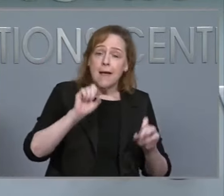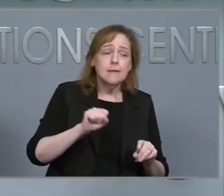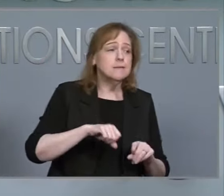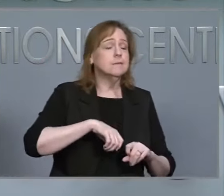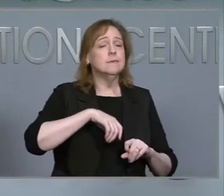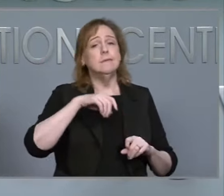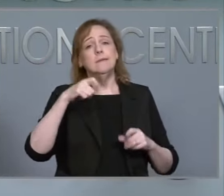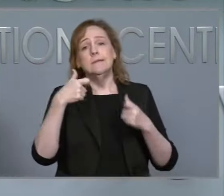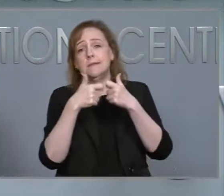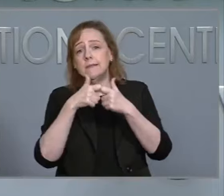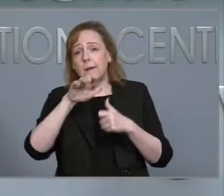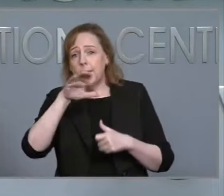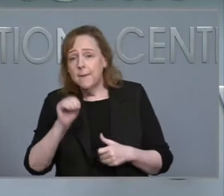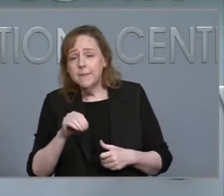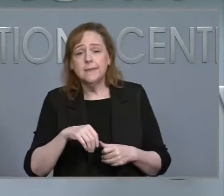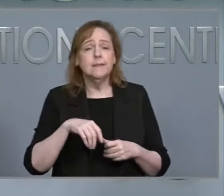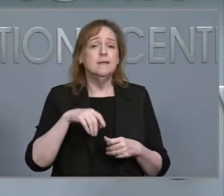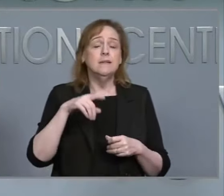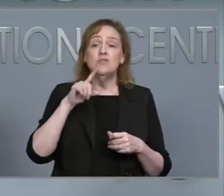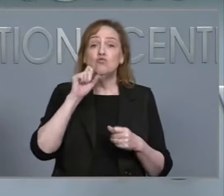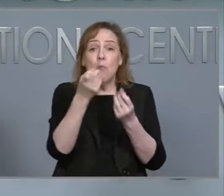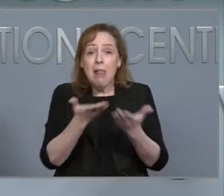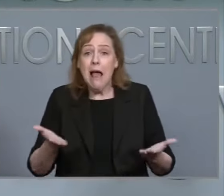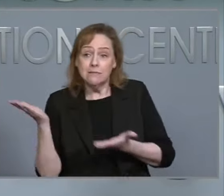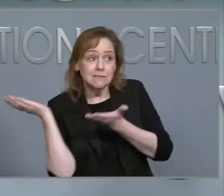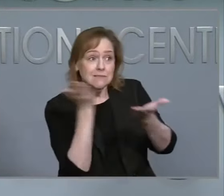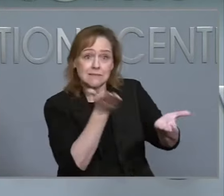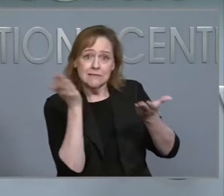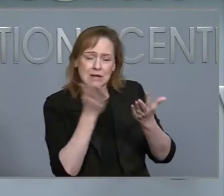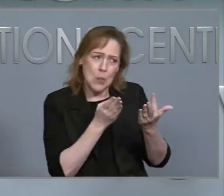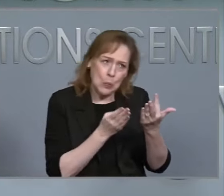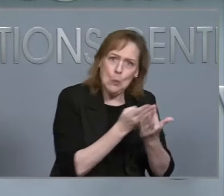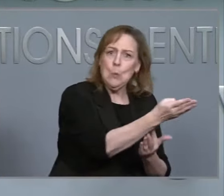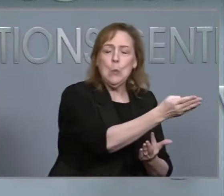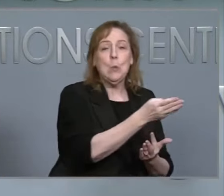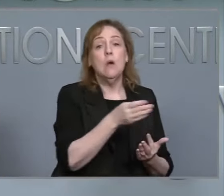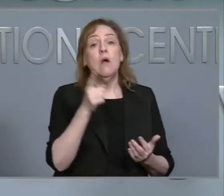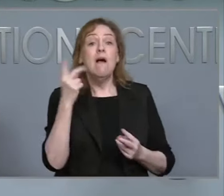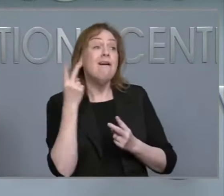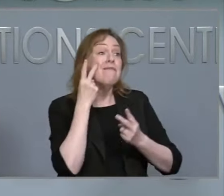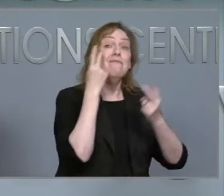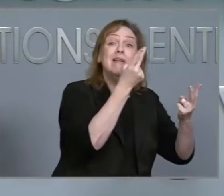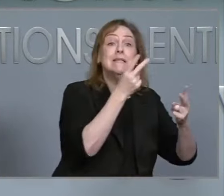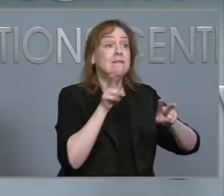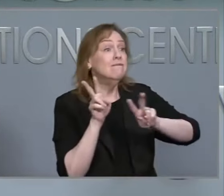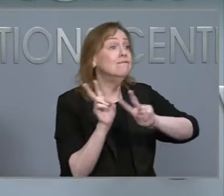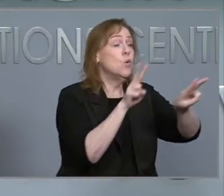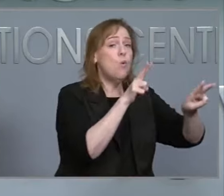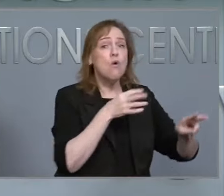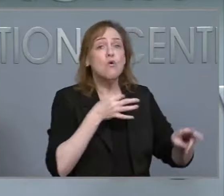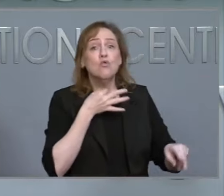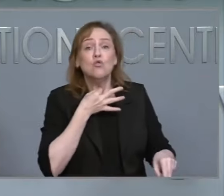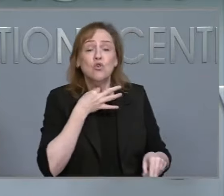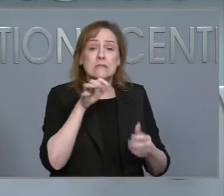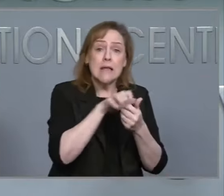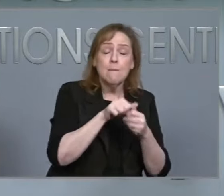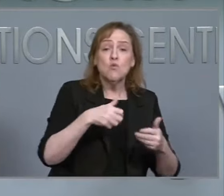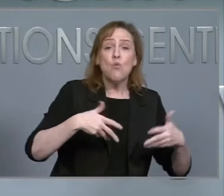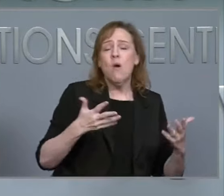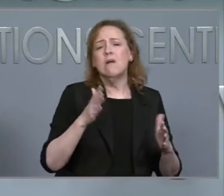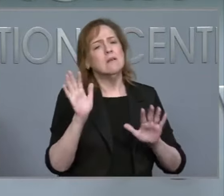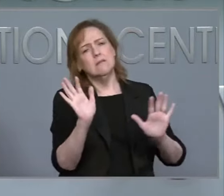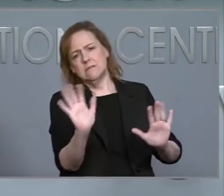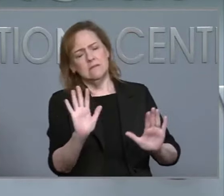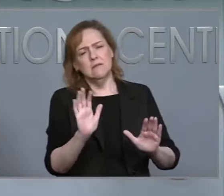desperately needed supplies can get through. We don't need people visiting Western North Carolina viewing the damage. The state